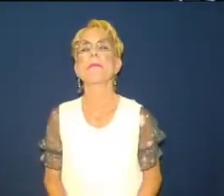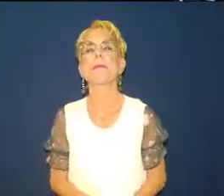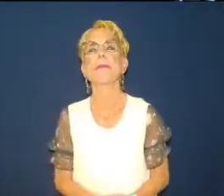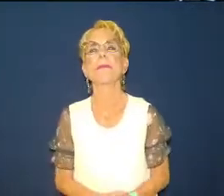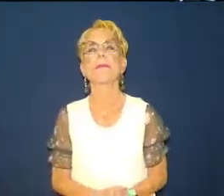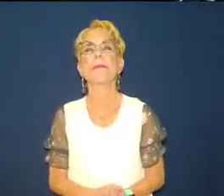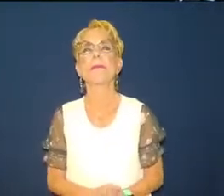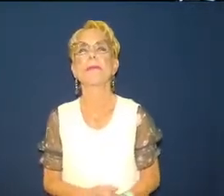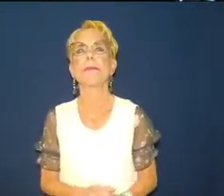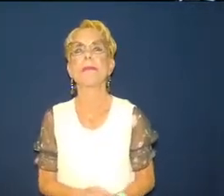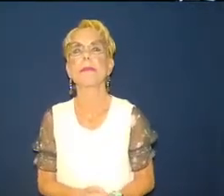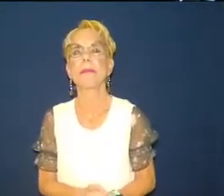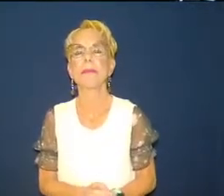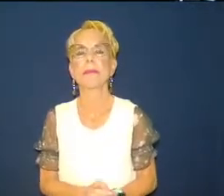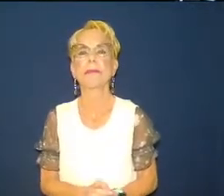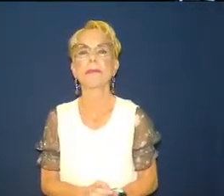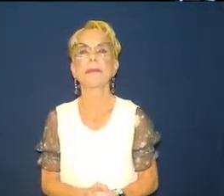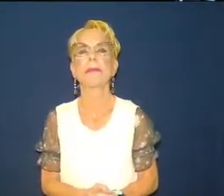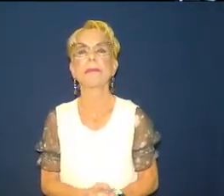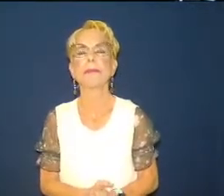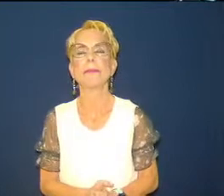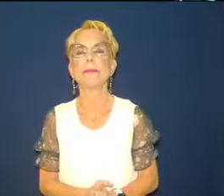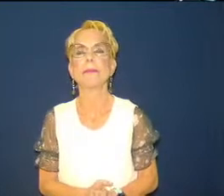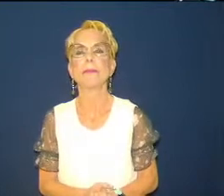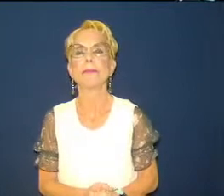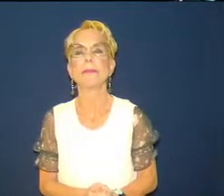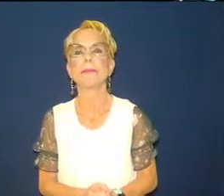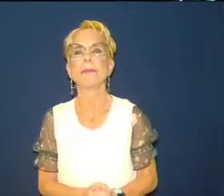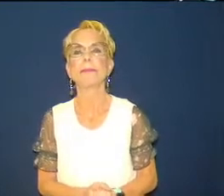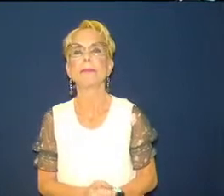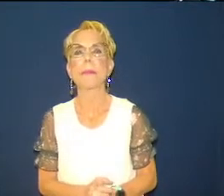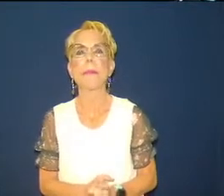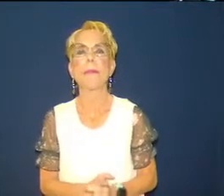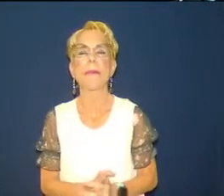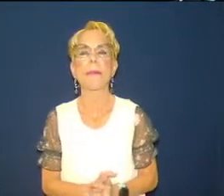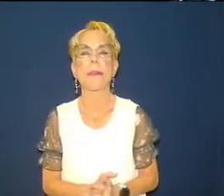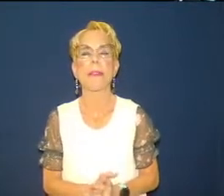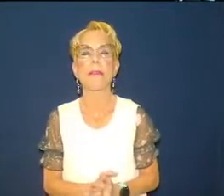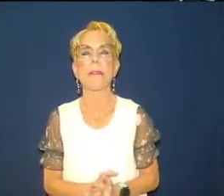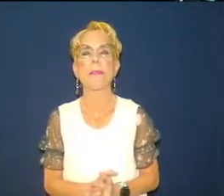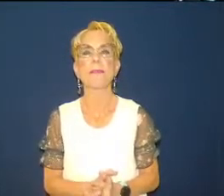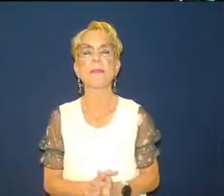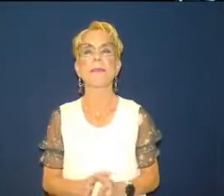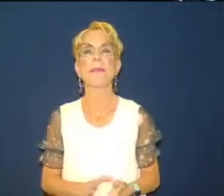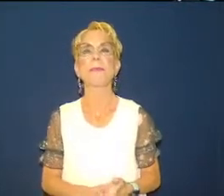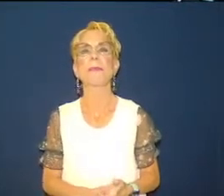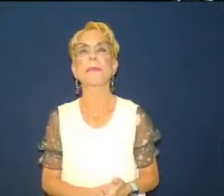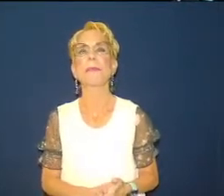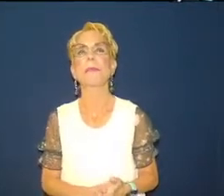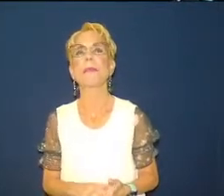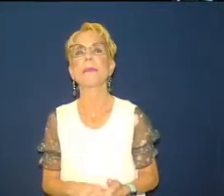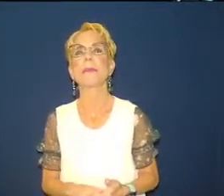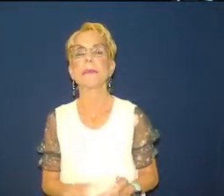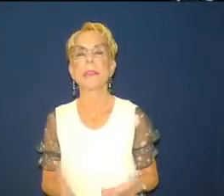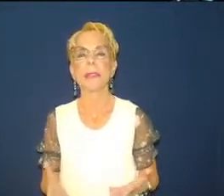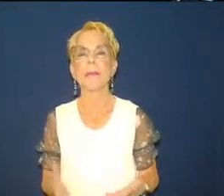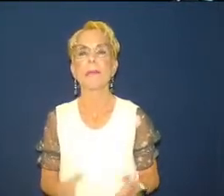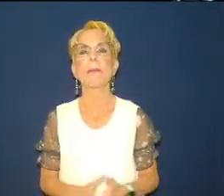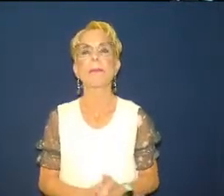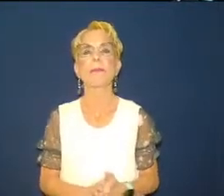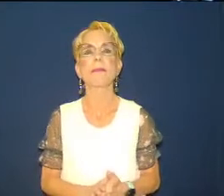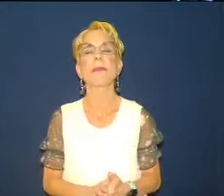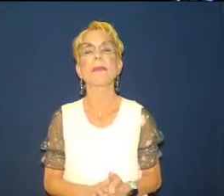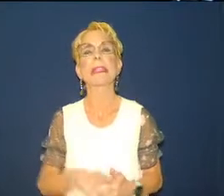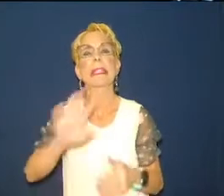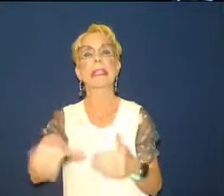i think in the first service out of seven of these i think five were answered by somebody in the congregation so here you go guys here's your chance to be to be somebody